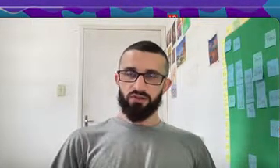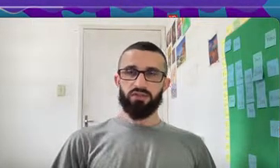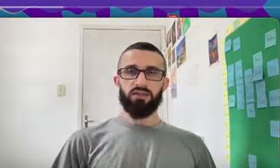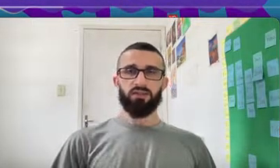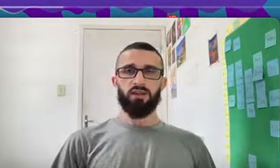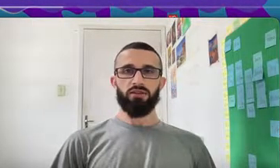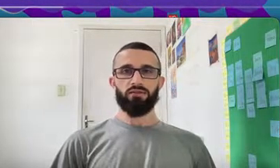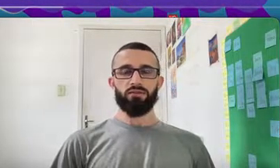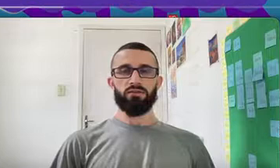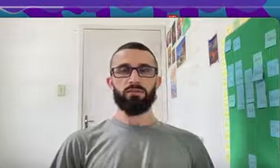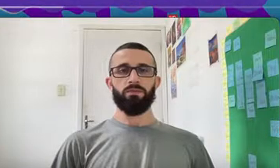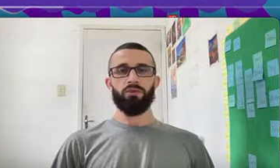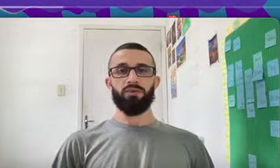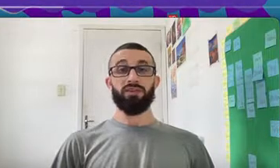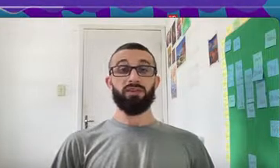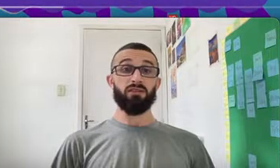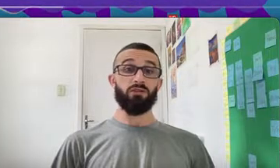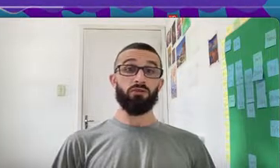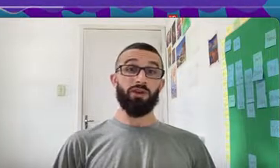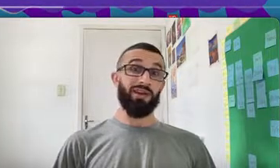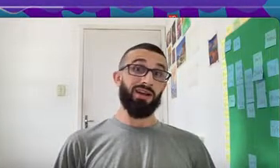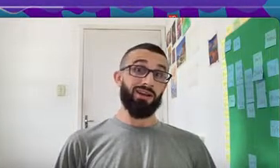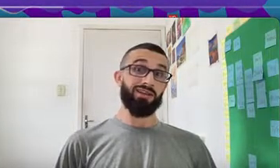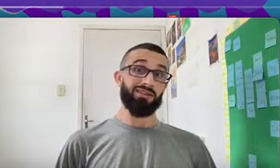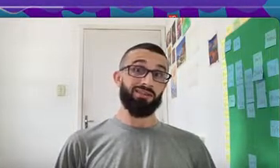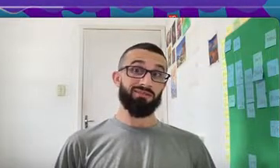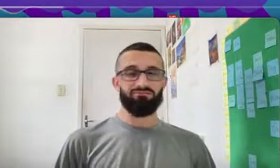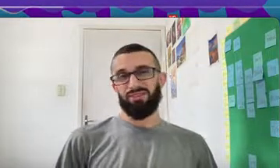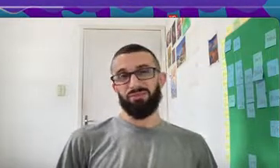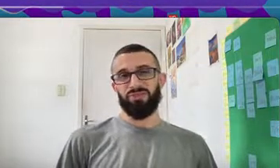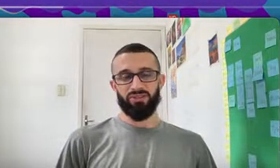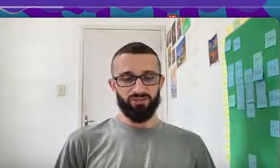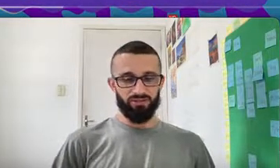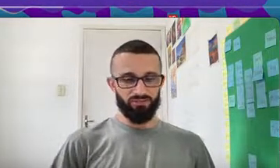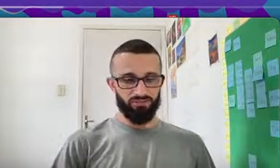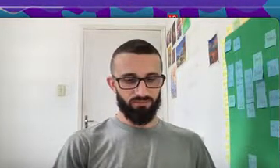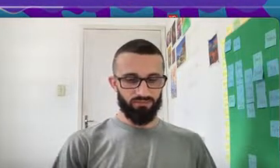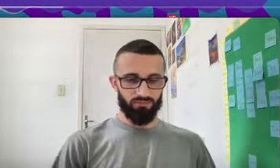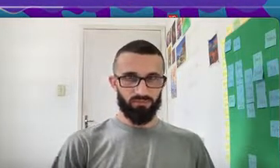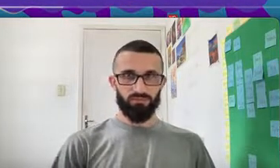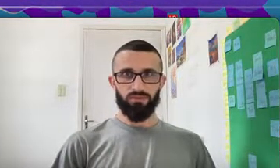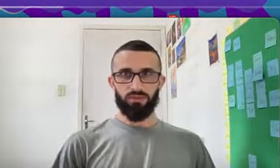Centavos 95 95 Reais In Brazil